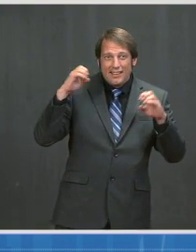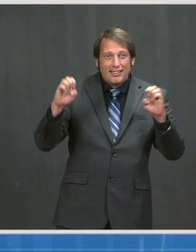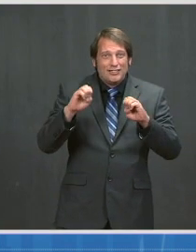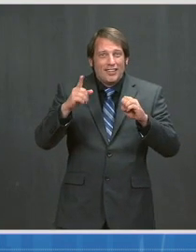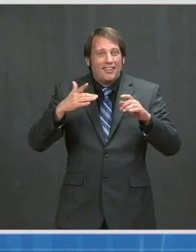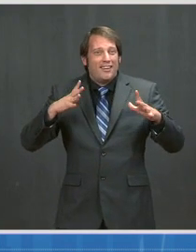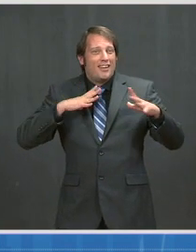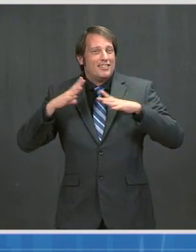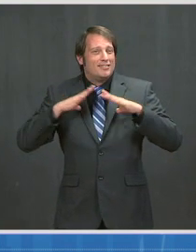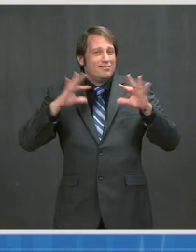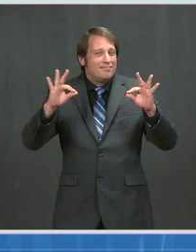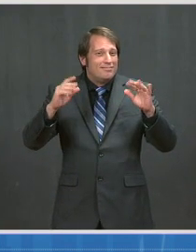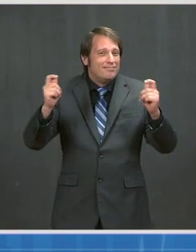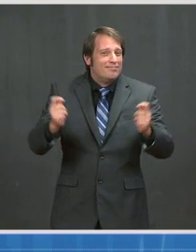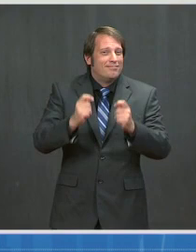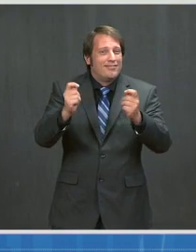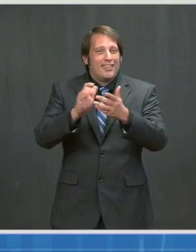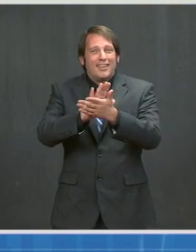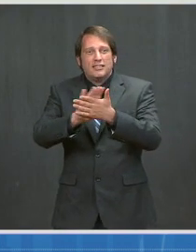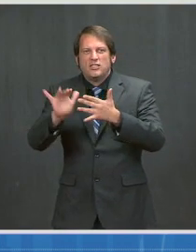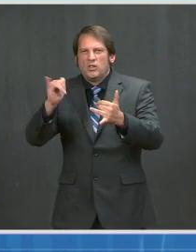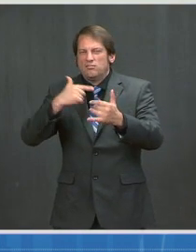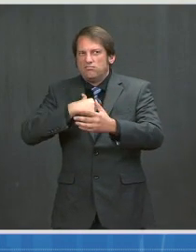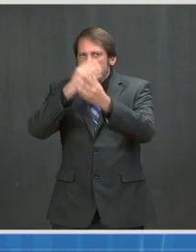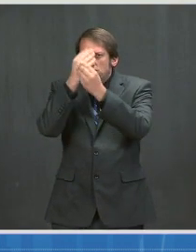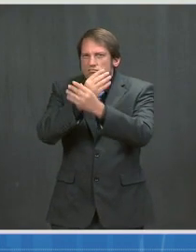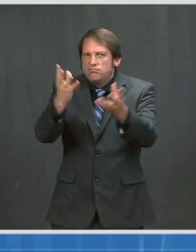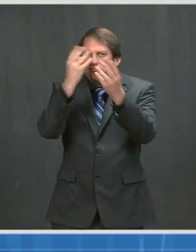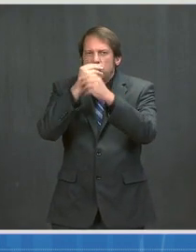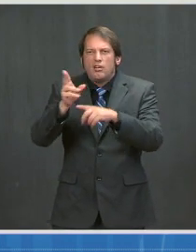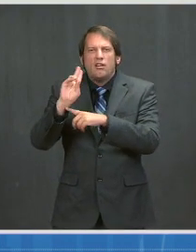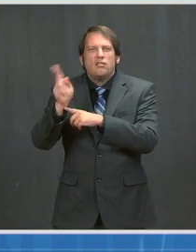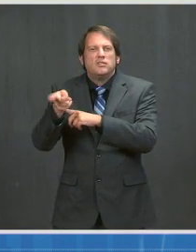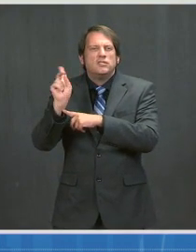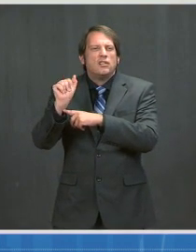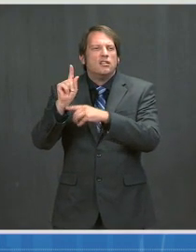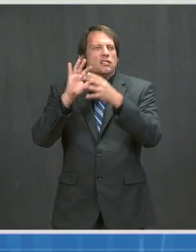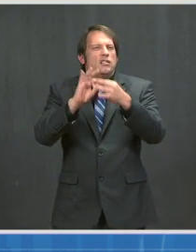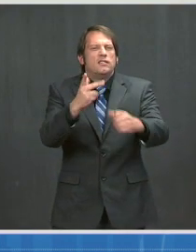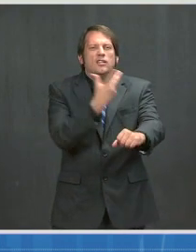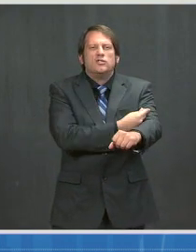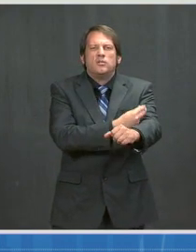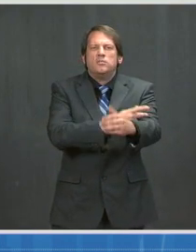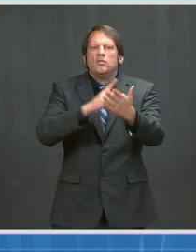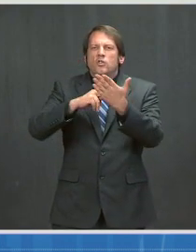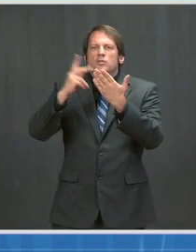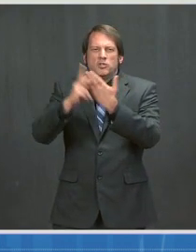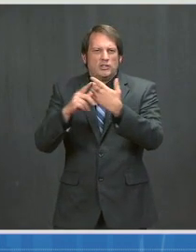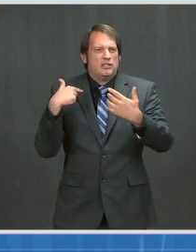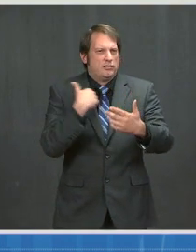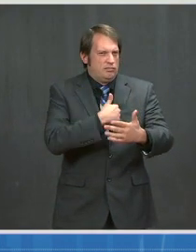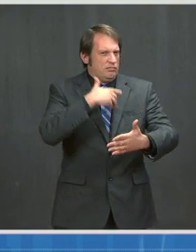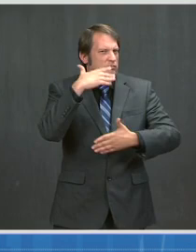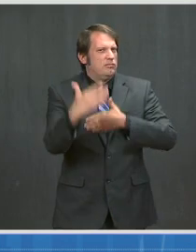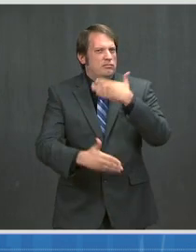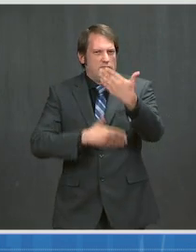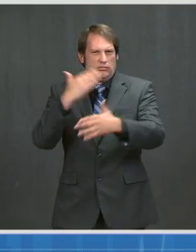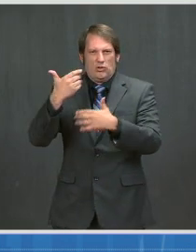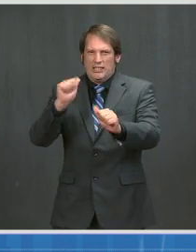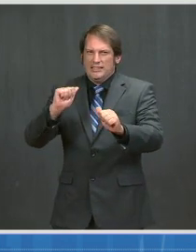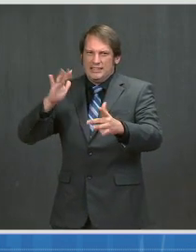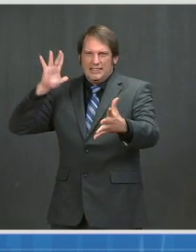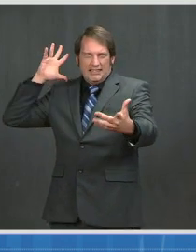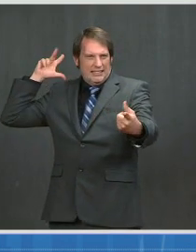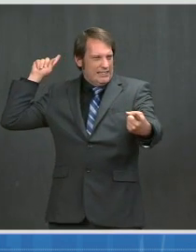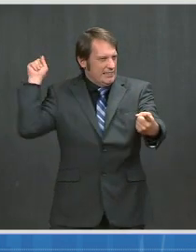program, which is accelerating to meet the threat of an accelerating virus. So, two weeks ago, the President outlined a